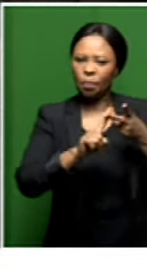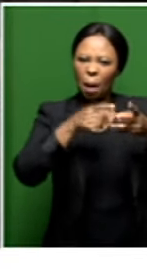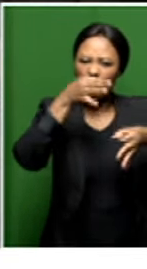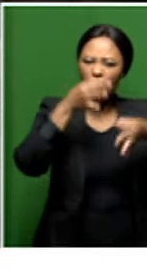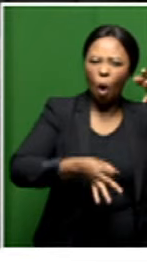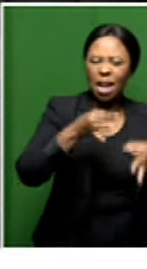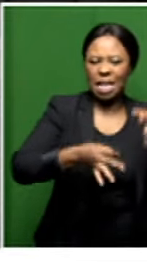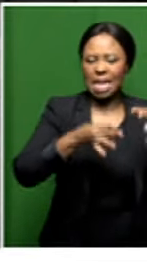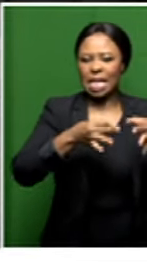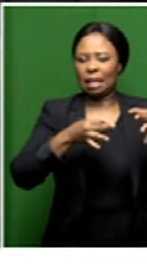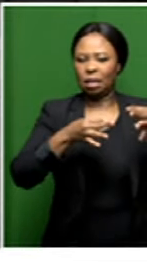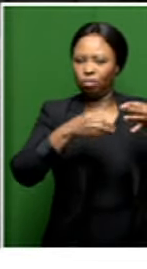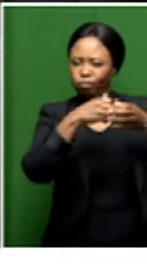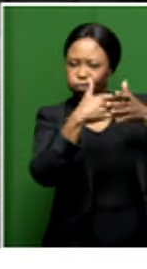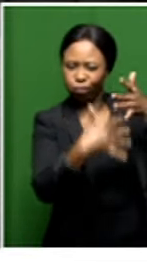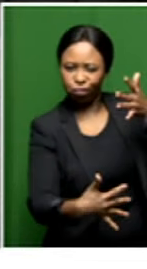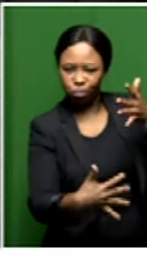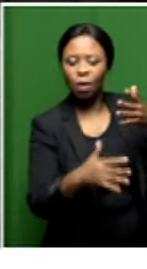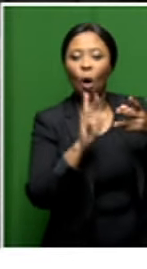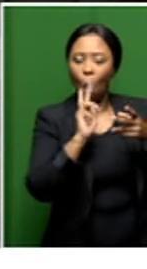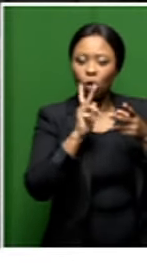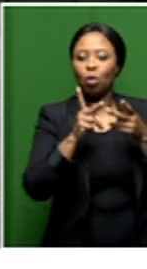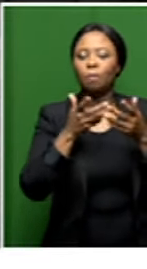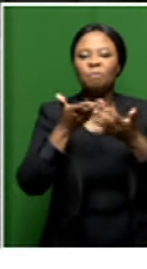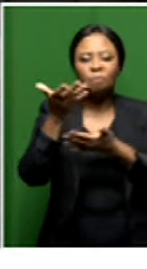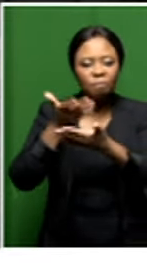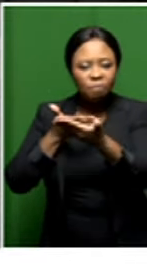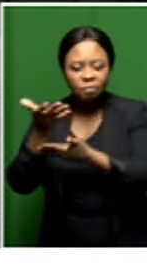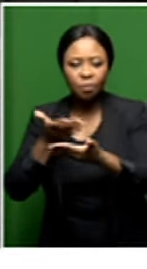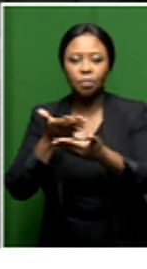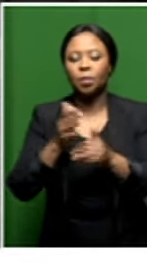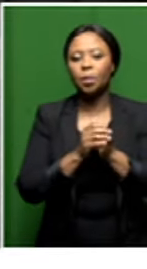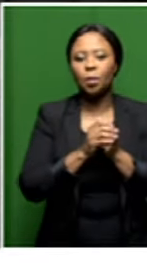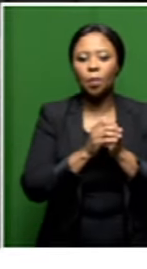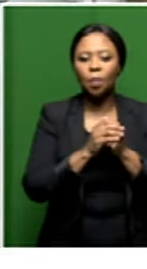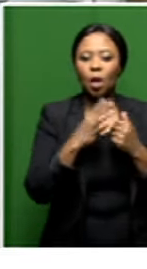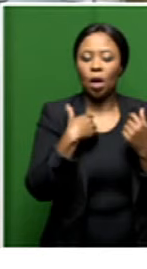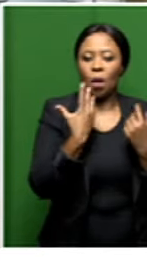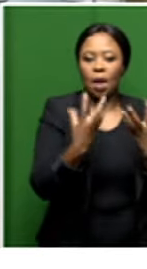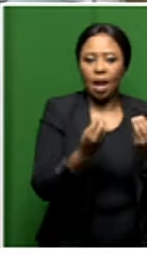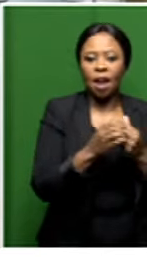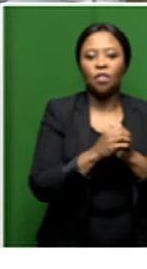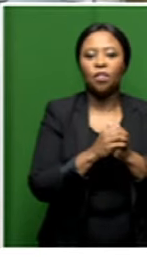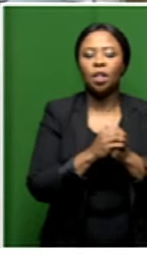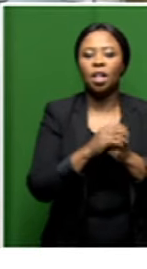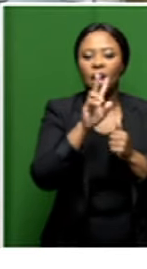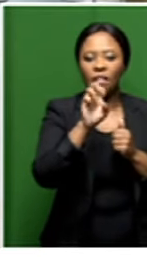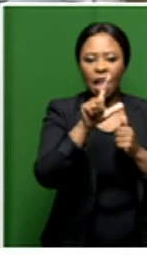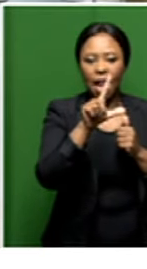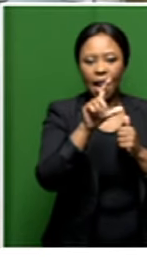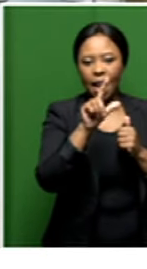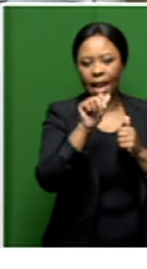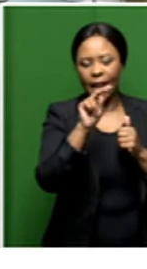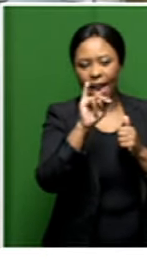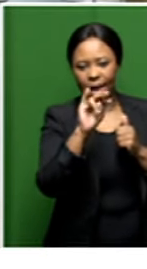around that. And also in conversation, of course, because we have the retrospective of Velen Boshoff,